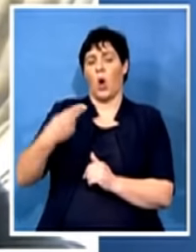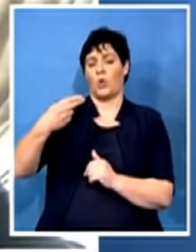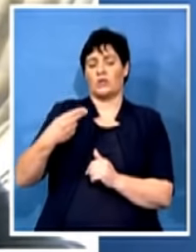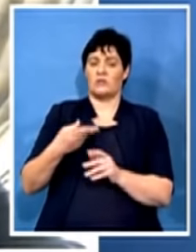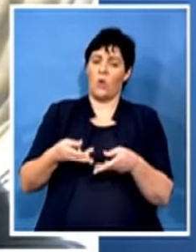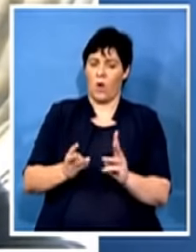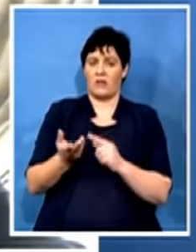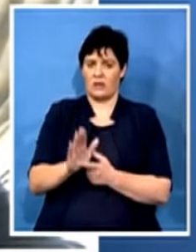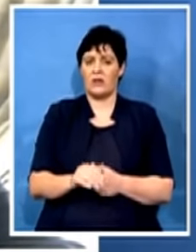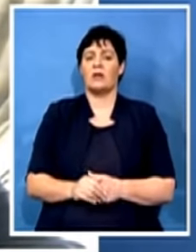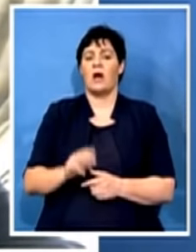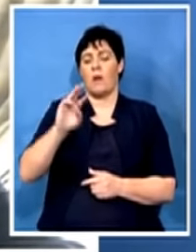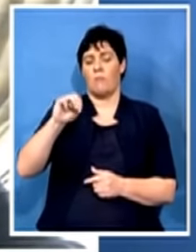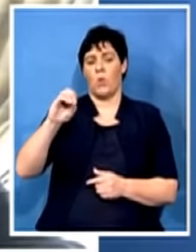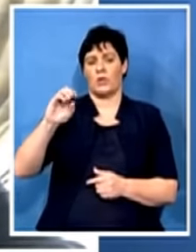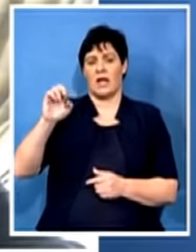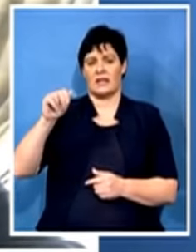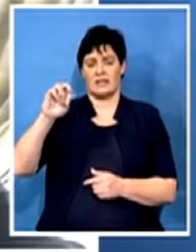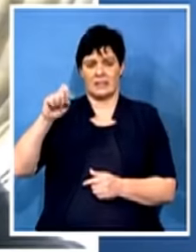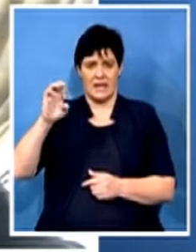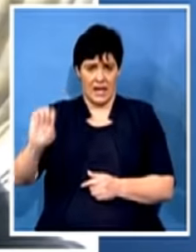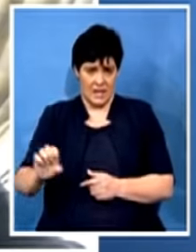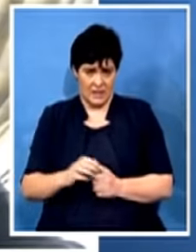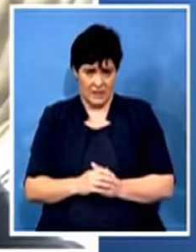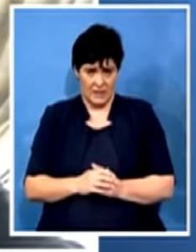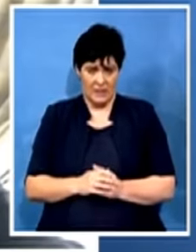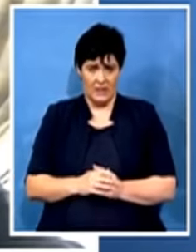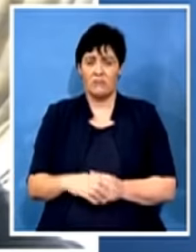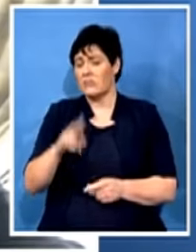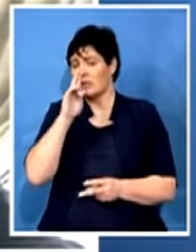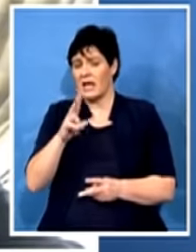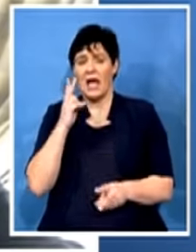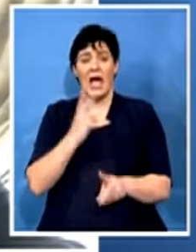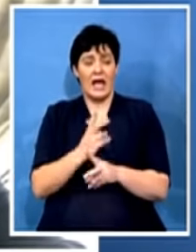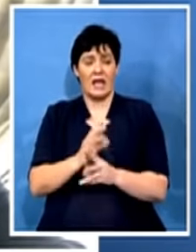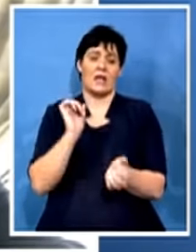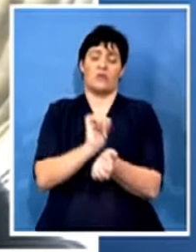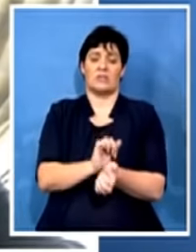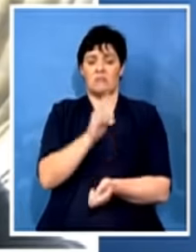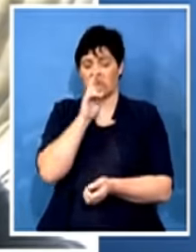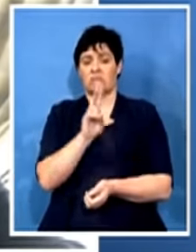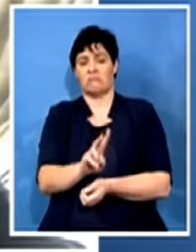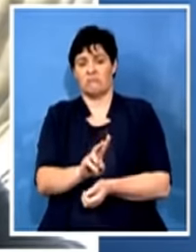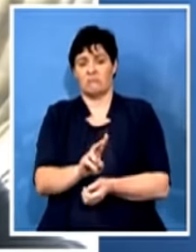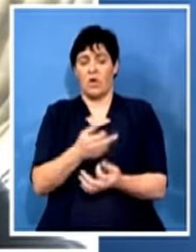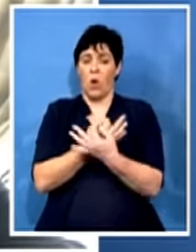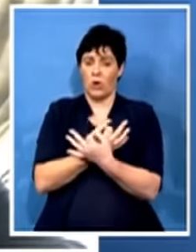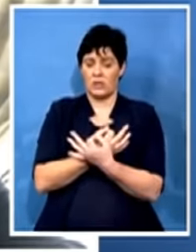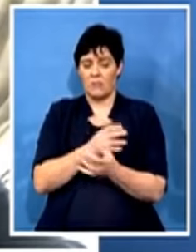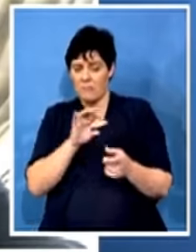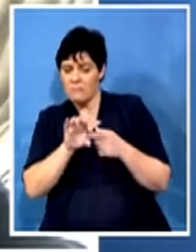We are now seeing arrest again by the Hawks, whom have seemingly sharpened and found their claws once again.